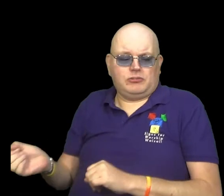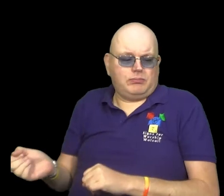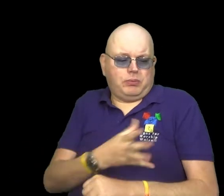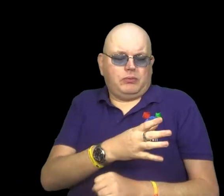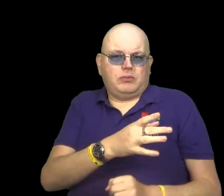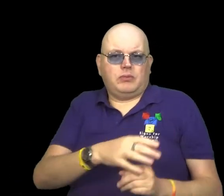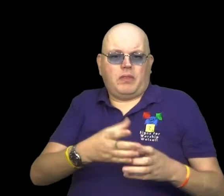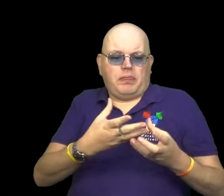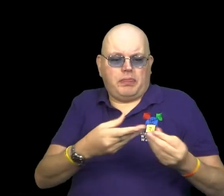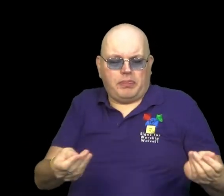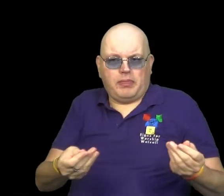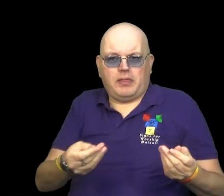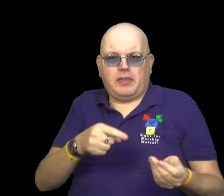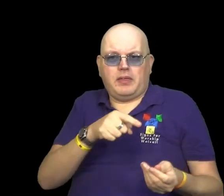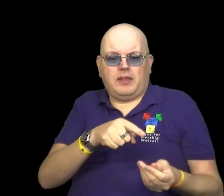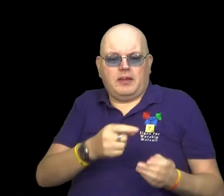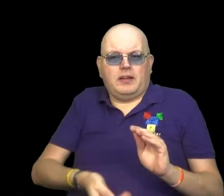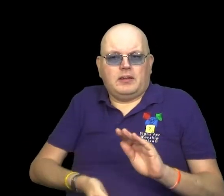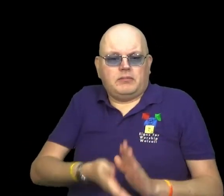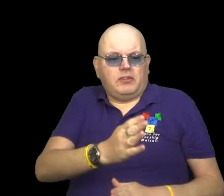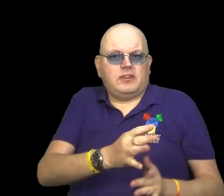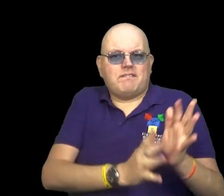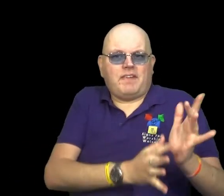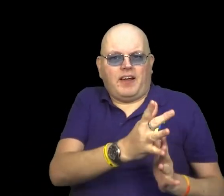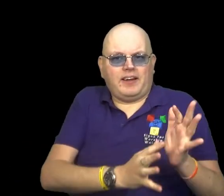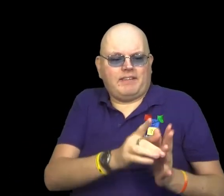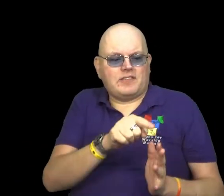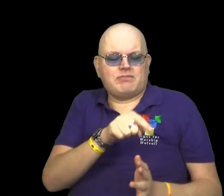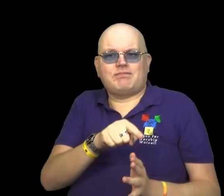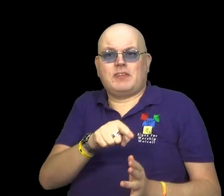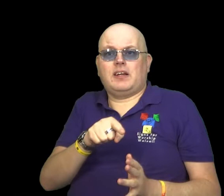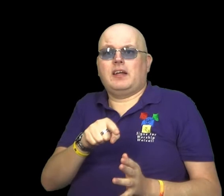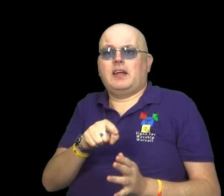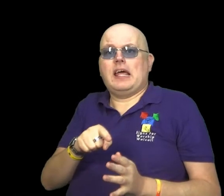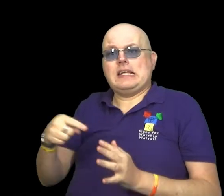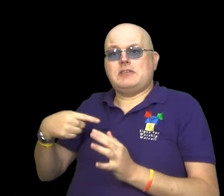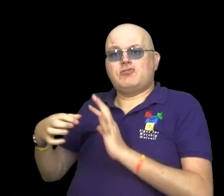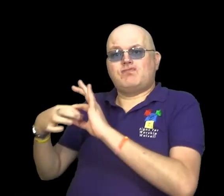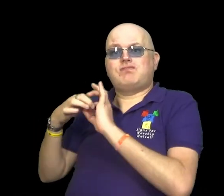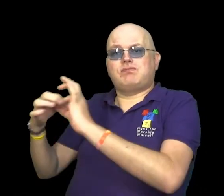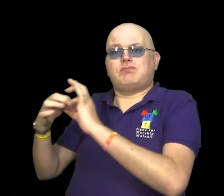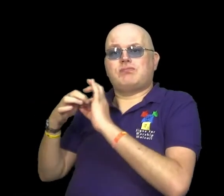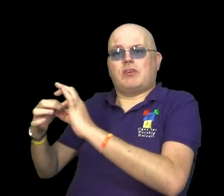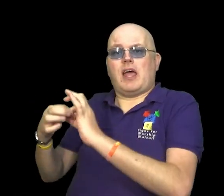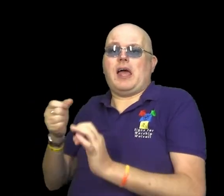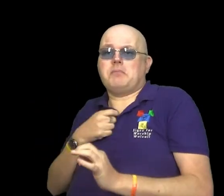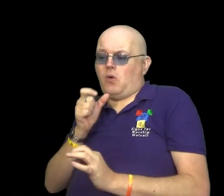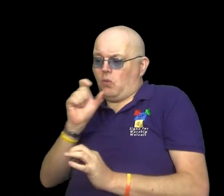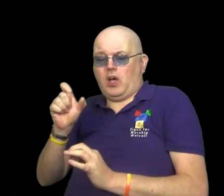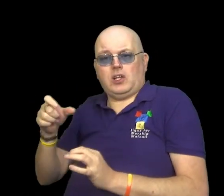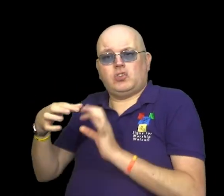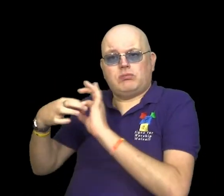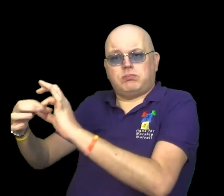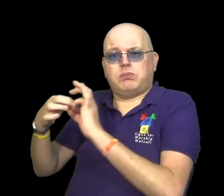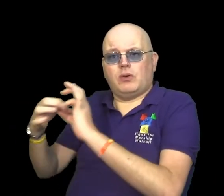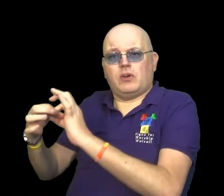Such branches are pricked up, then thrown into fire and burned. If you remain in me, and my words